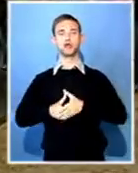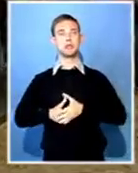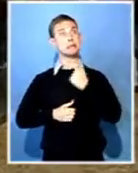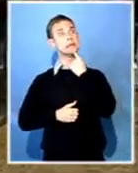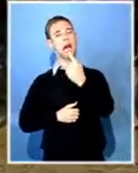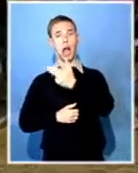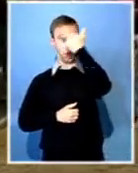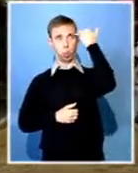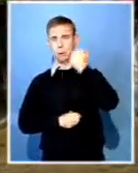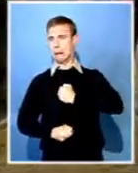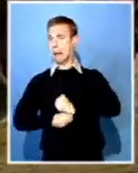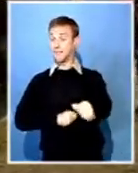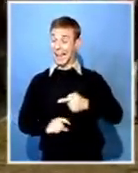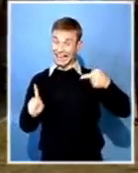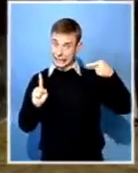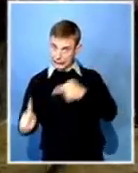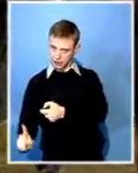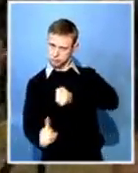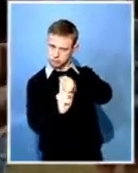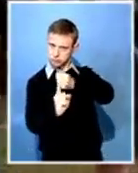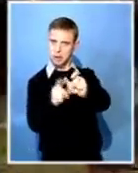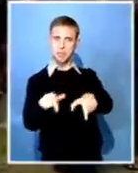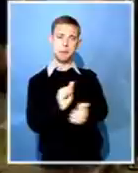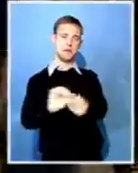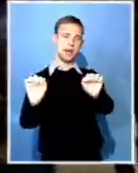Muntlinga ni di Poco, SBC News, Johannesburg.